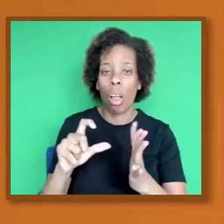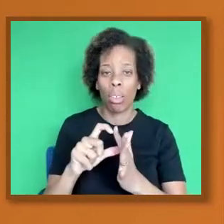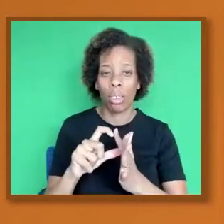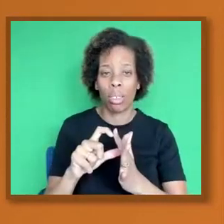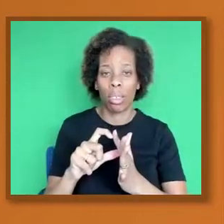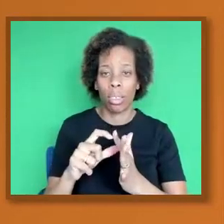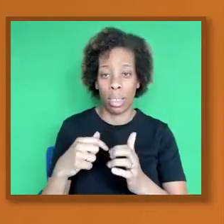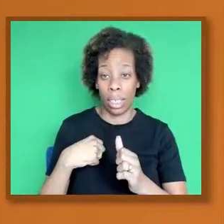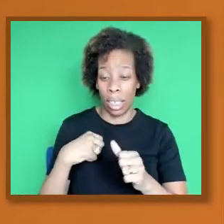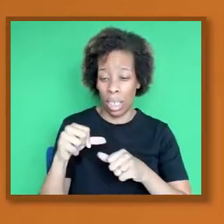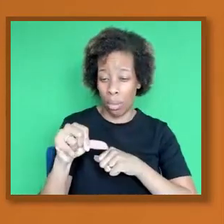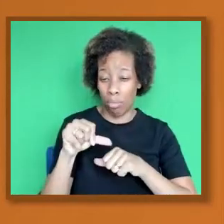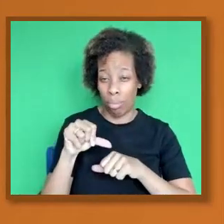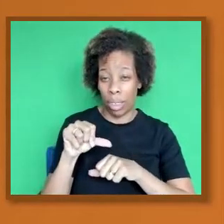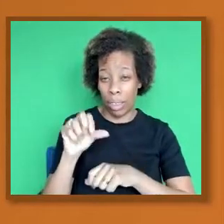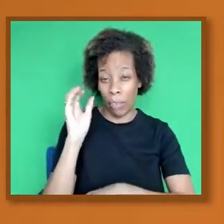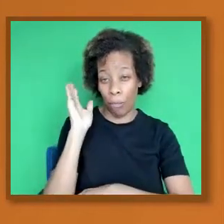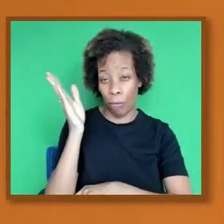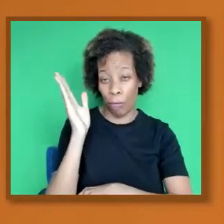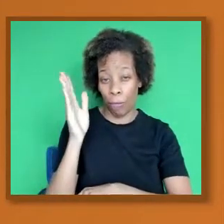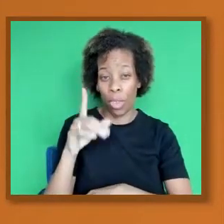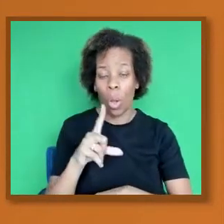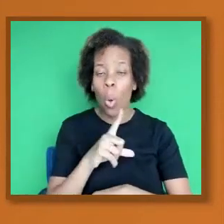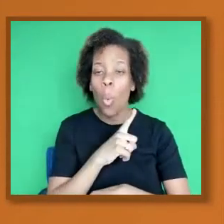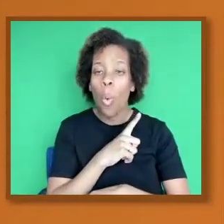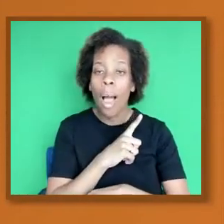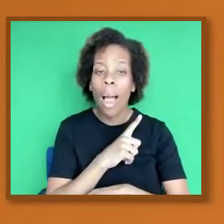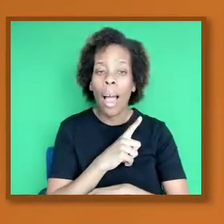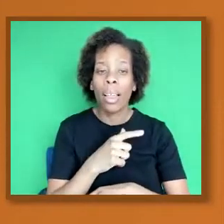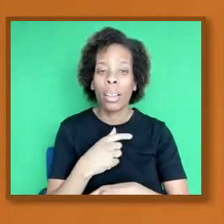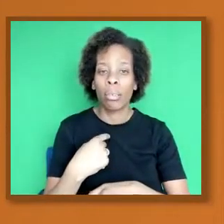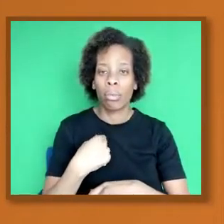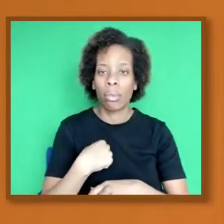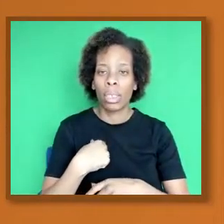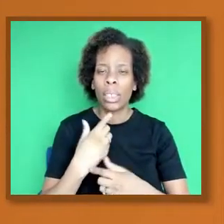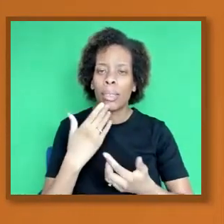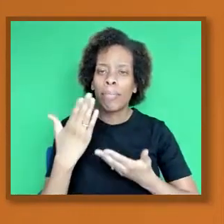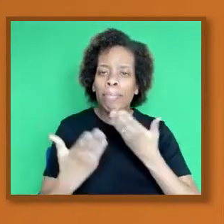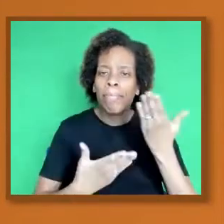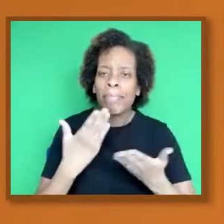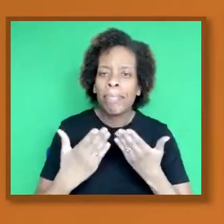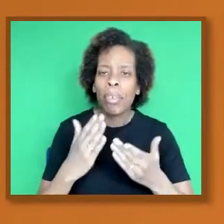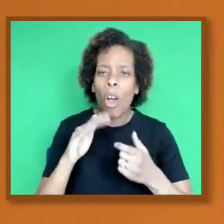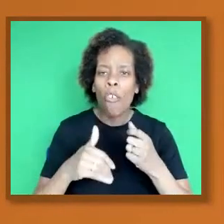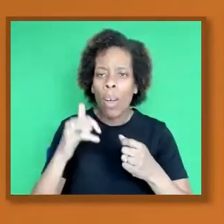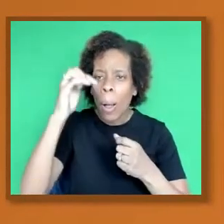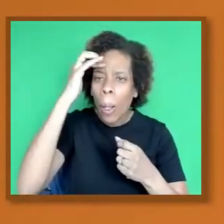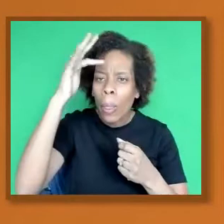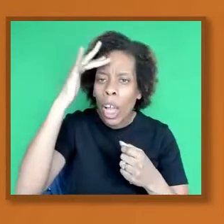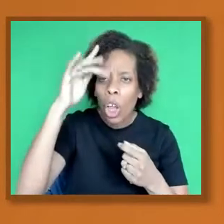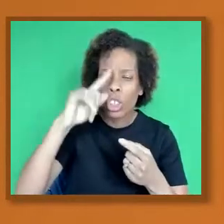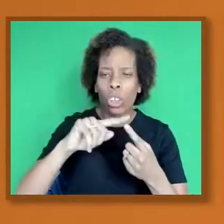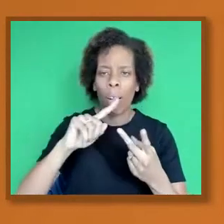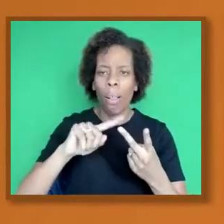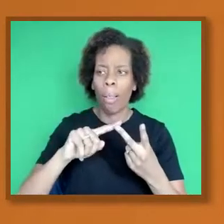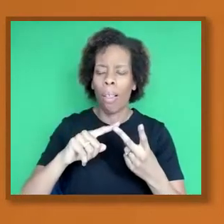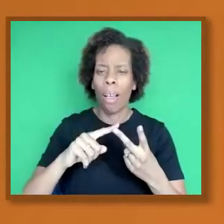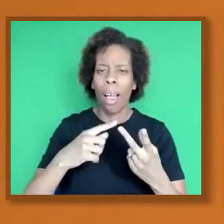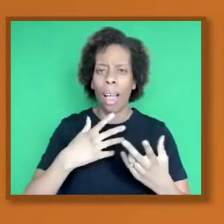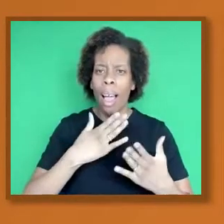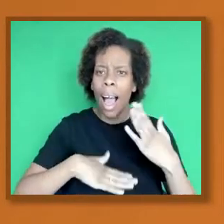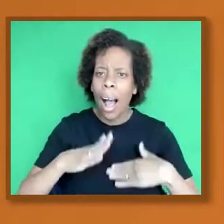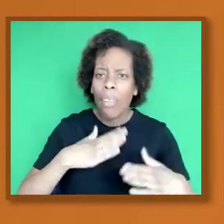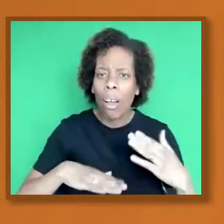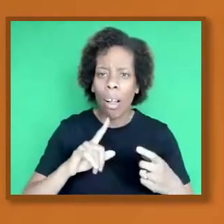speak more into the theological and ethical and political dimensions of this issue.